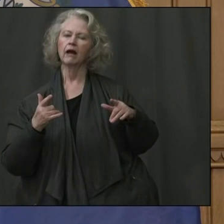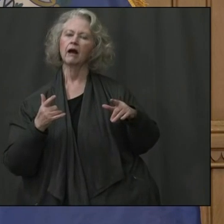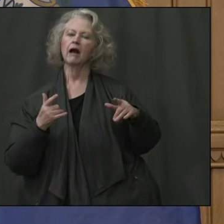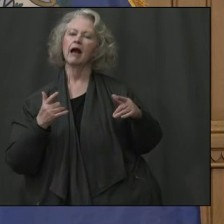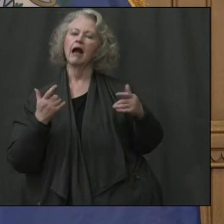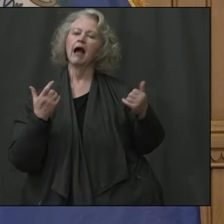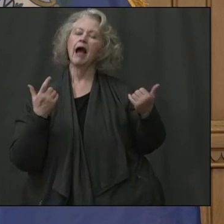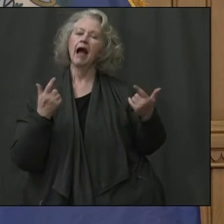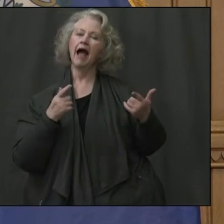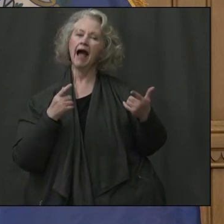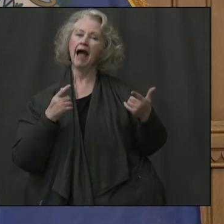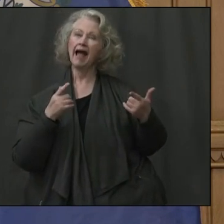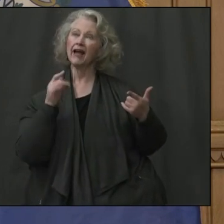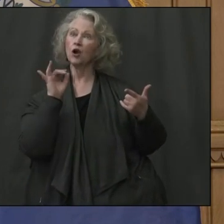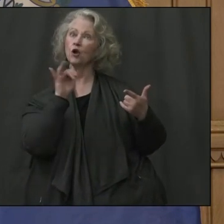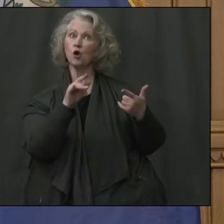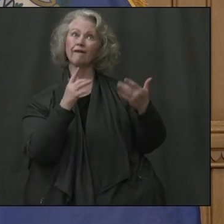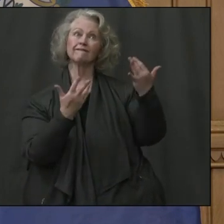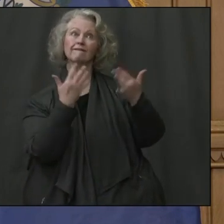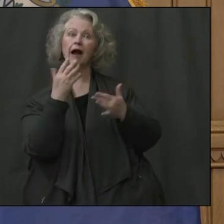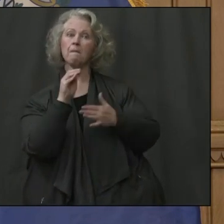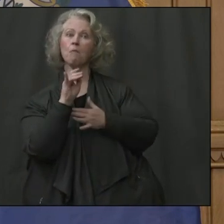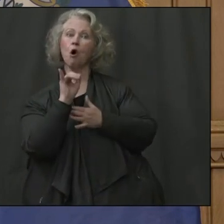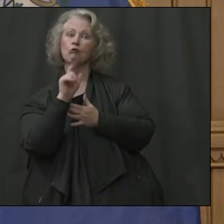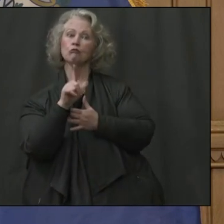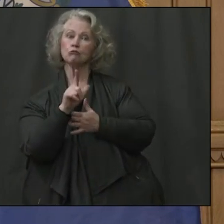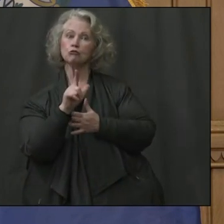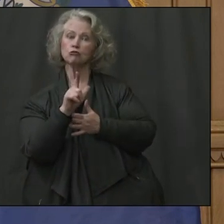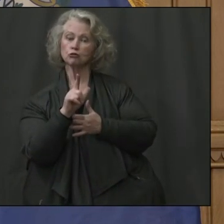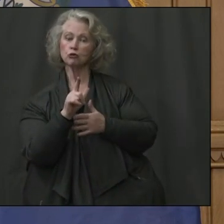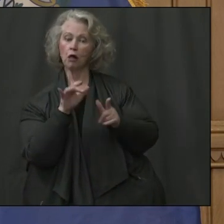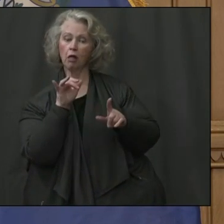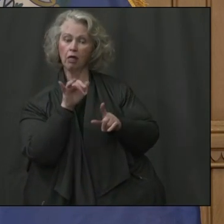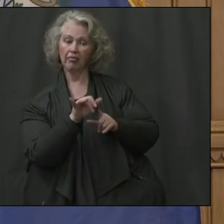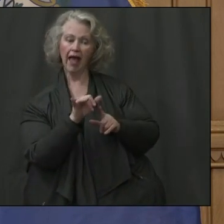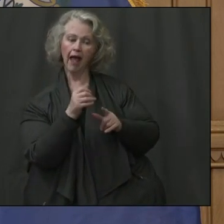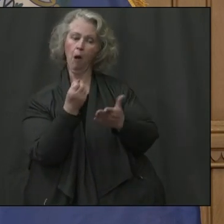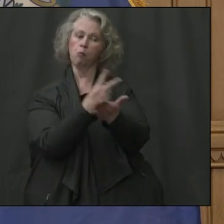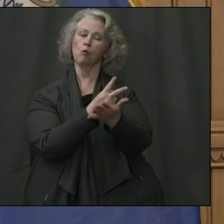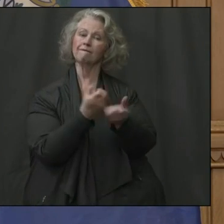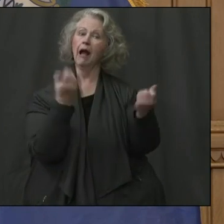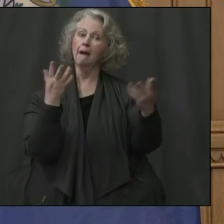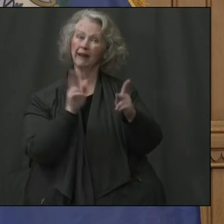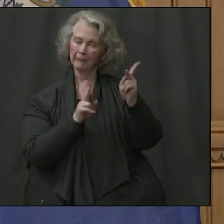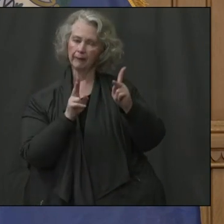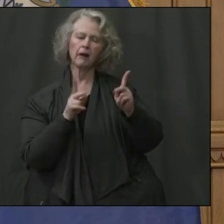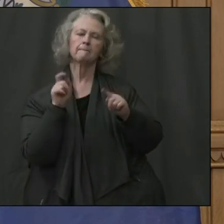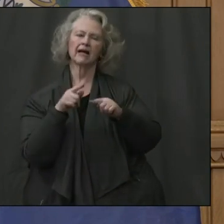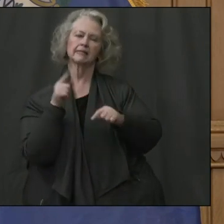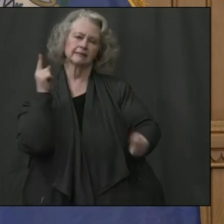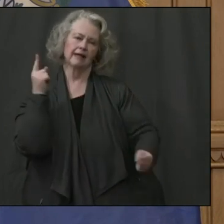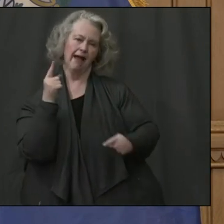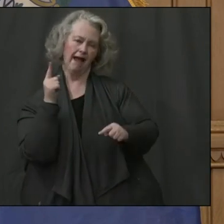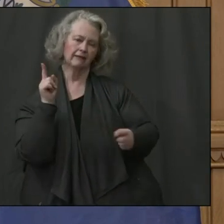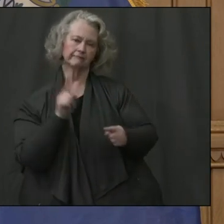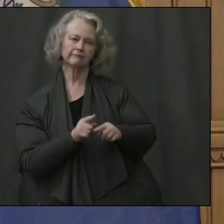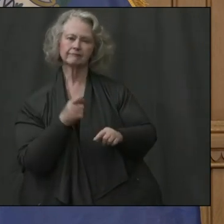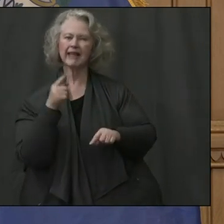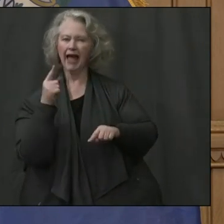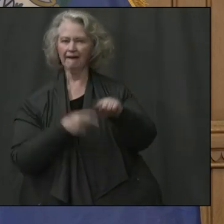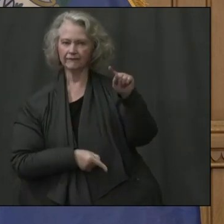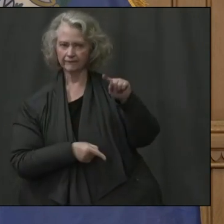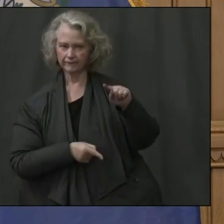number of people allowed under the fire marshal, um, certification. And, uh, I doubled down on that and, um,